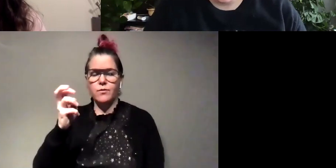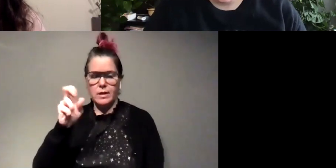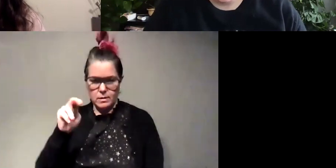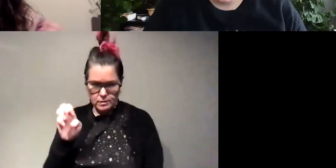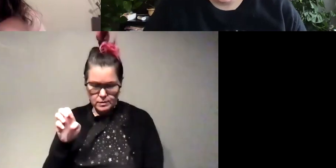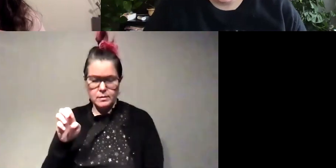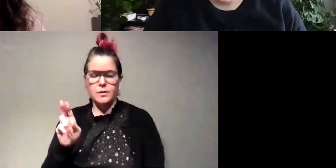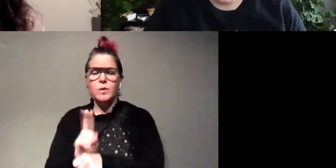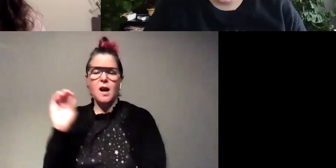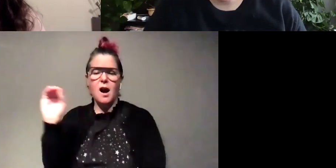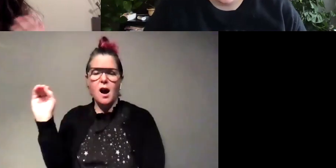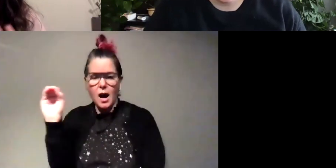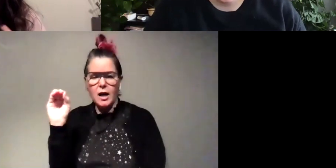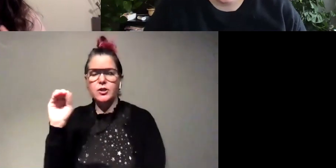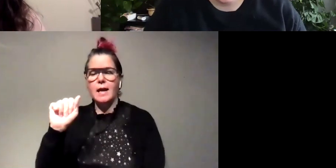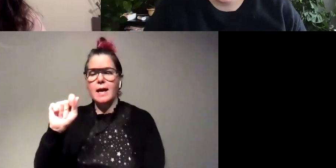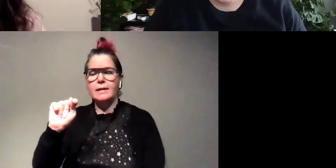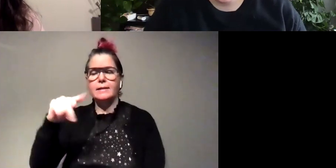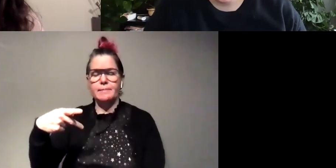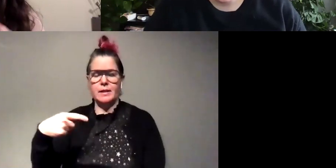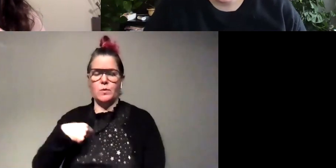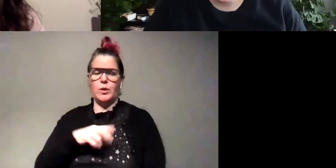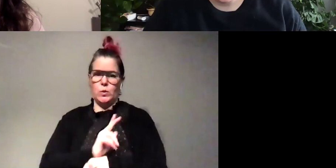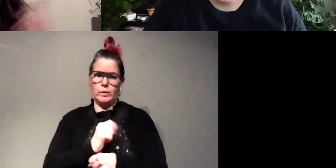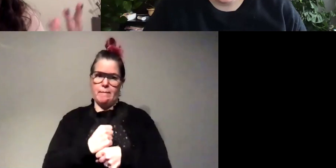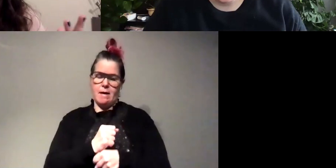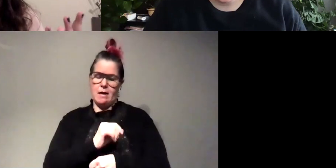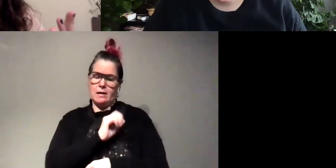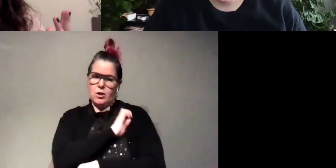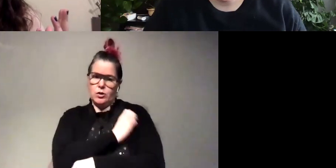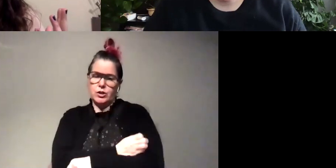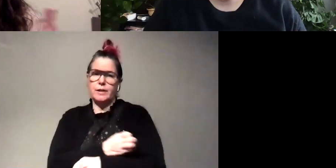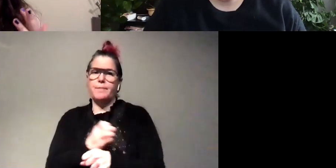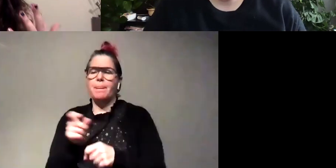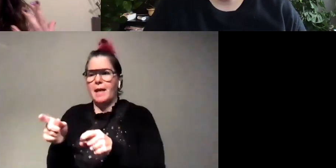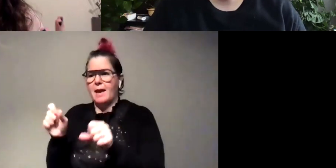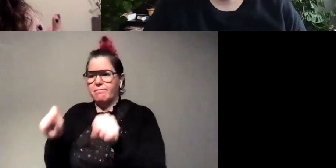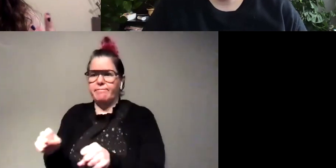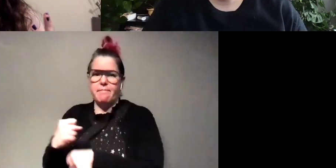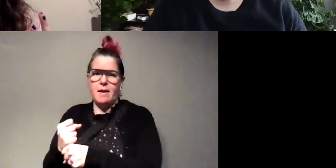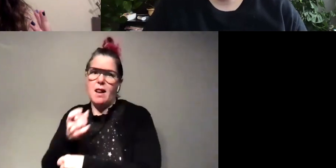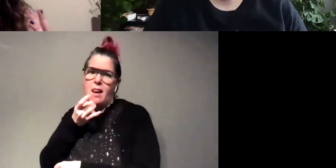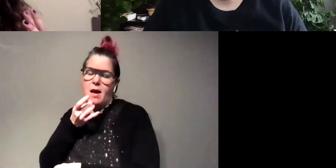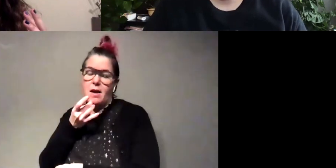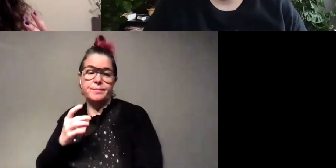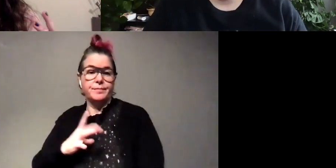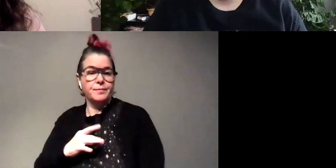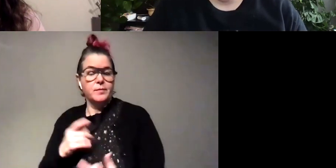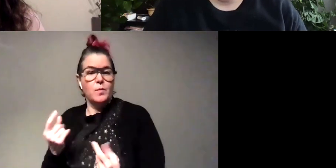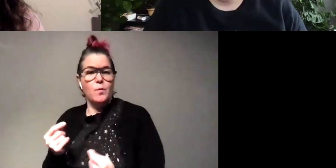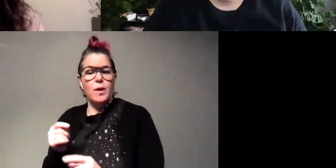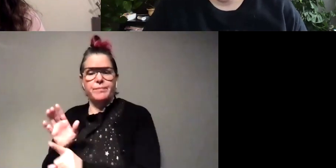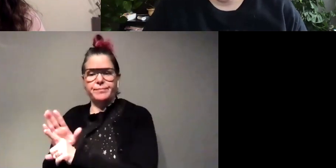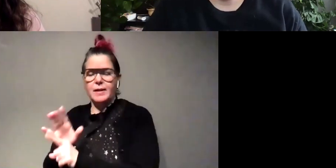oxygen and like atp that we use to make energy they were able to make that light and one really cool thing about their light is it's very